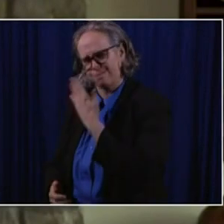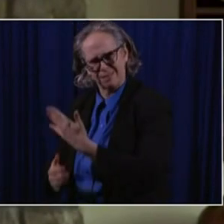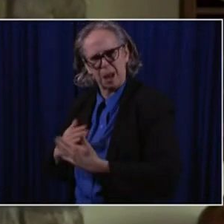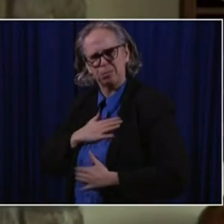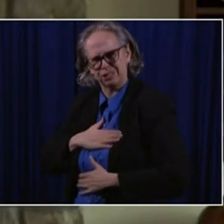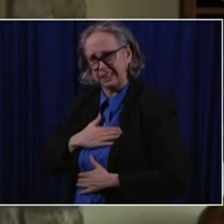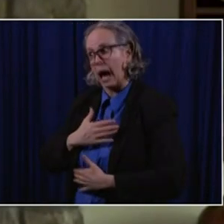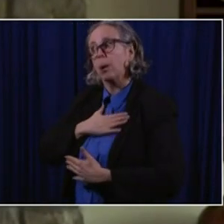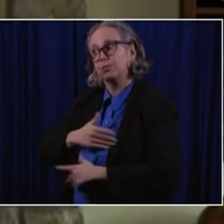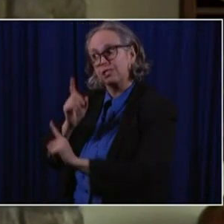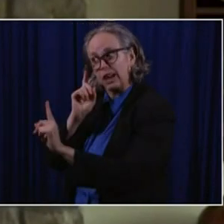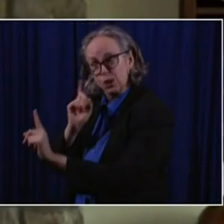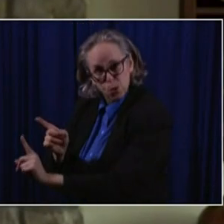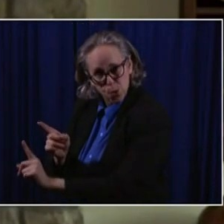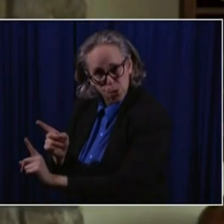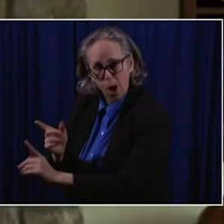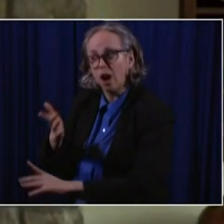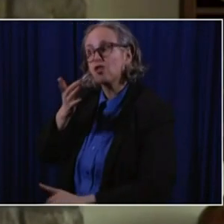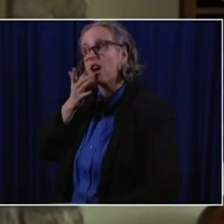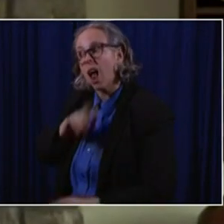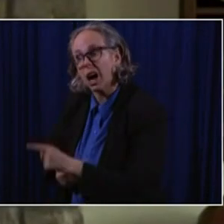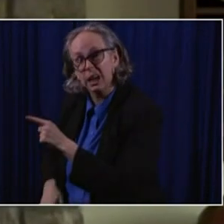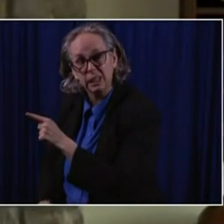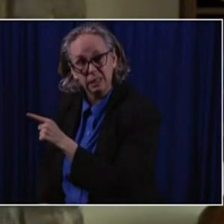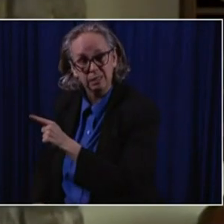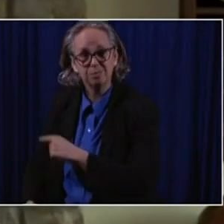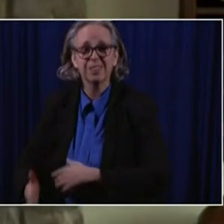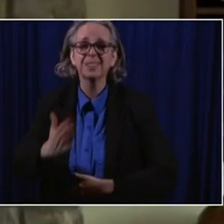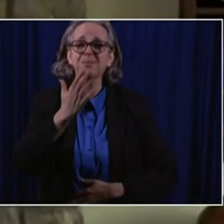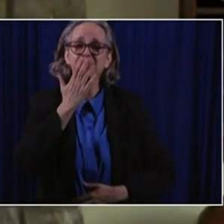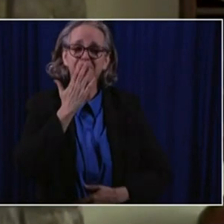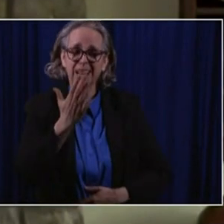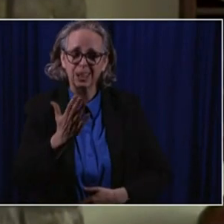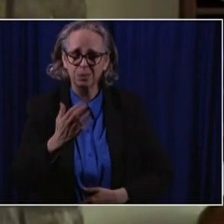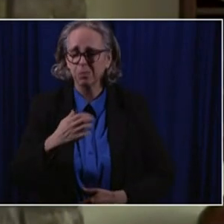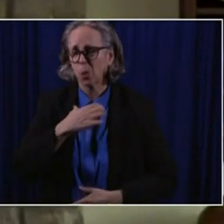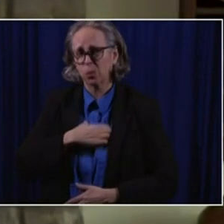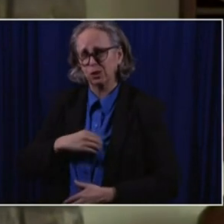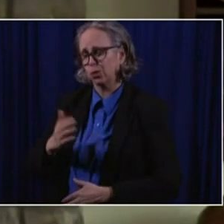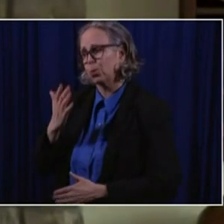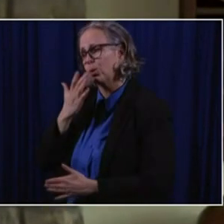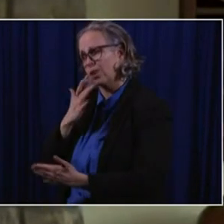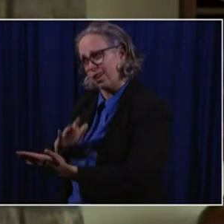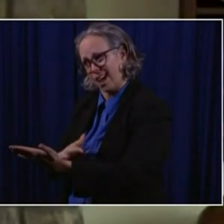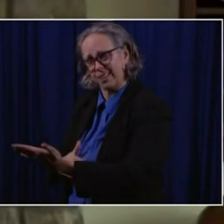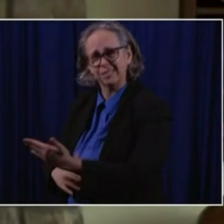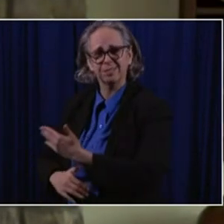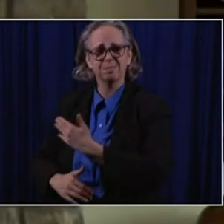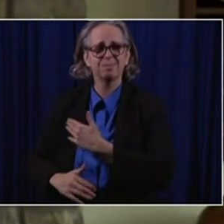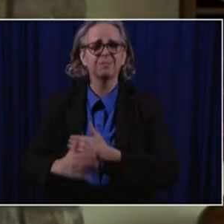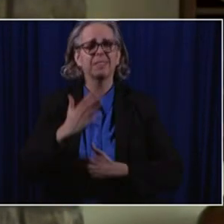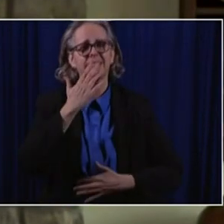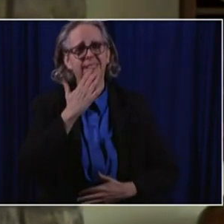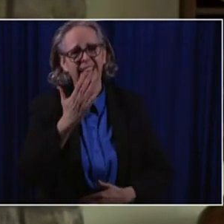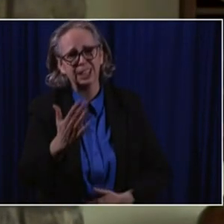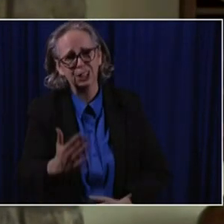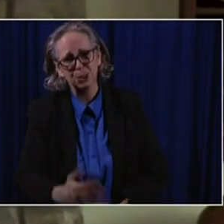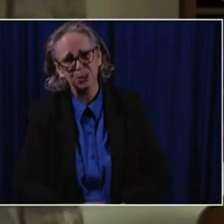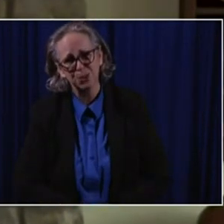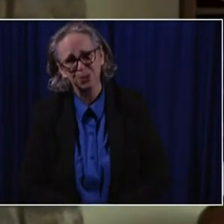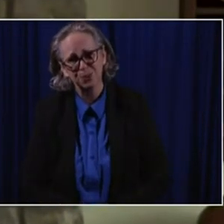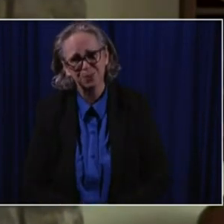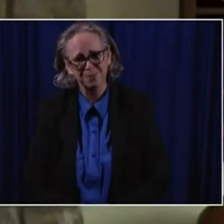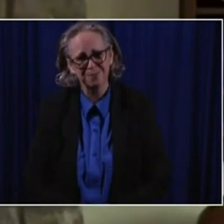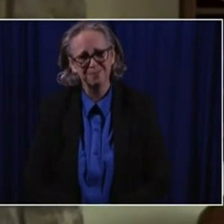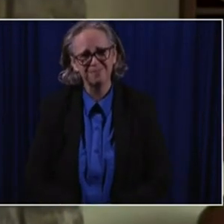good luck, good luck and best, best wishes to, to, to both of you. Thank you for coming on. We appreciate it very